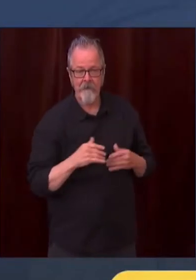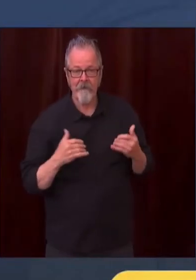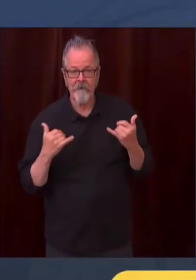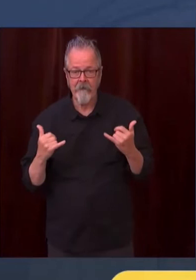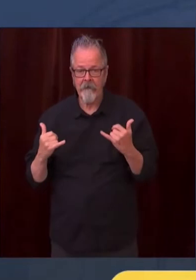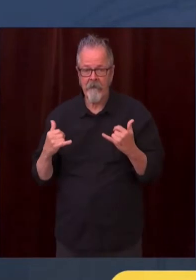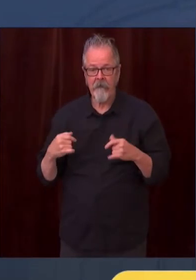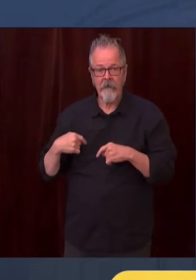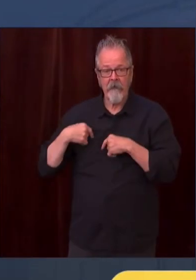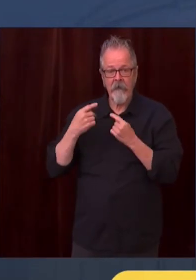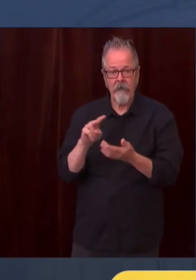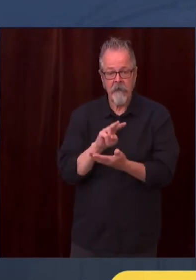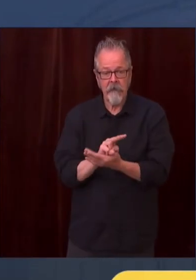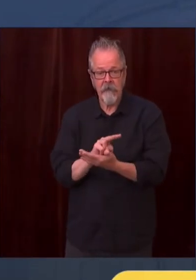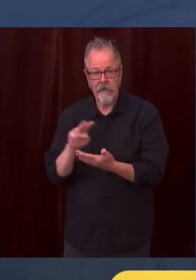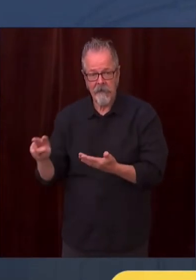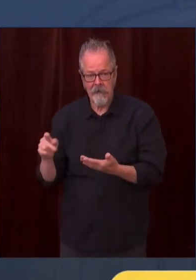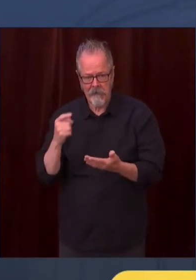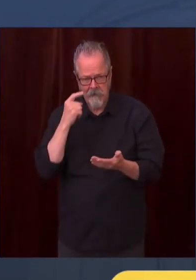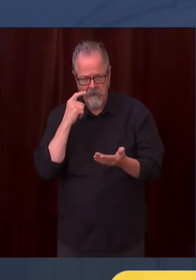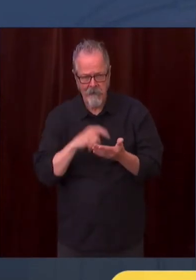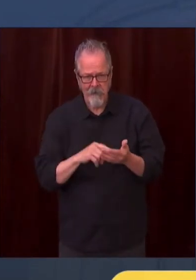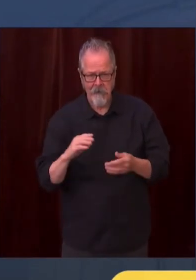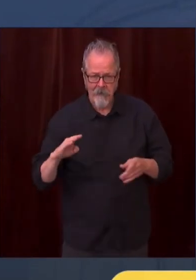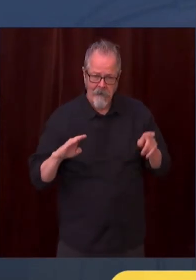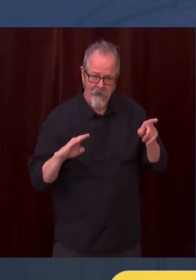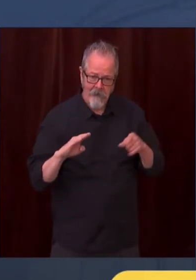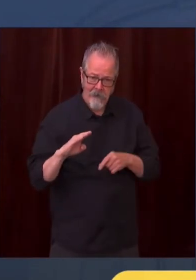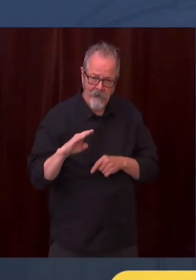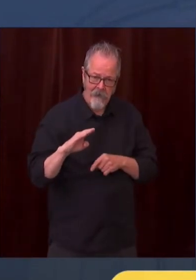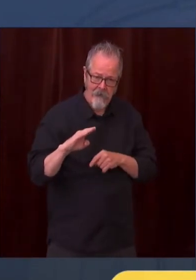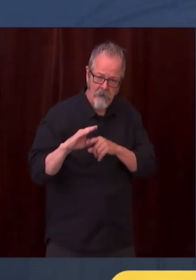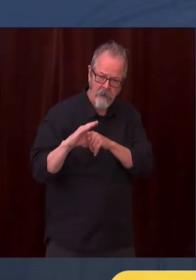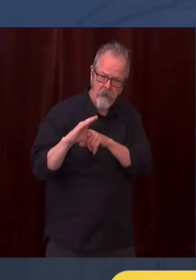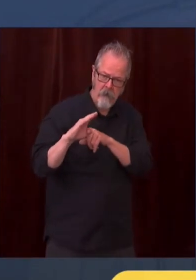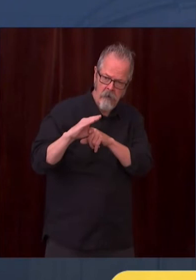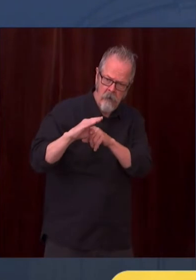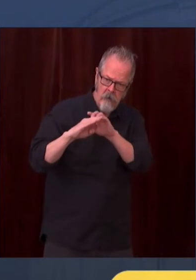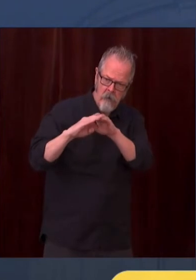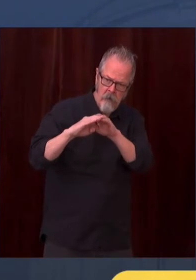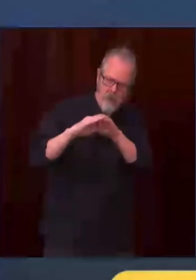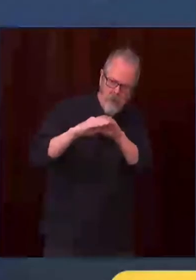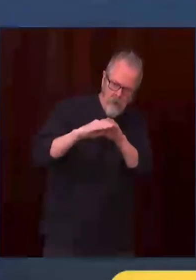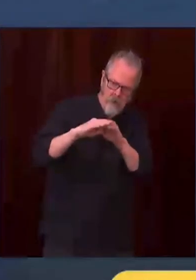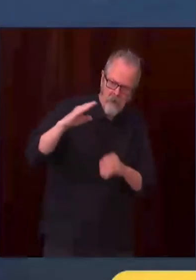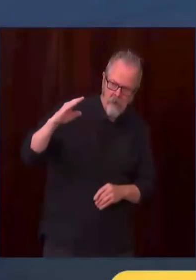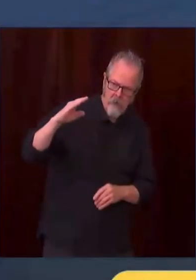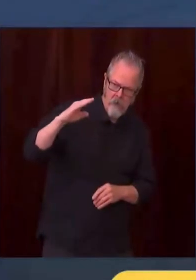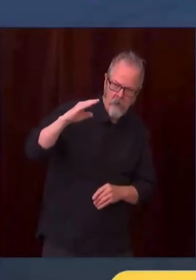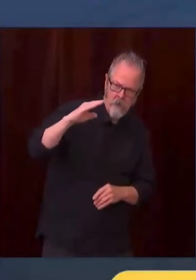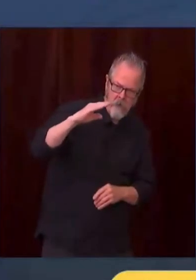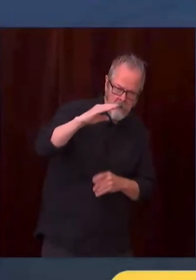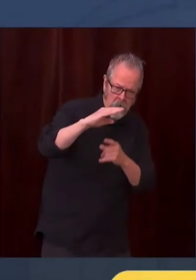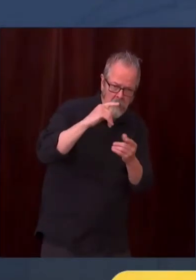see that towards the last week or two, we've had essentially a plateauing, particularly in